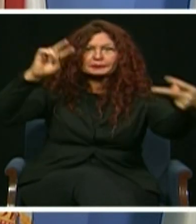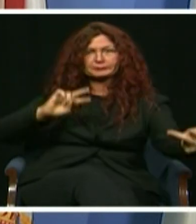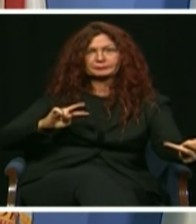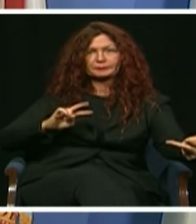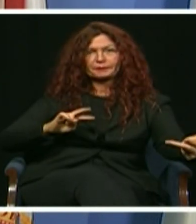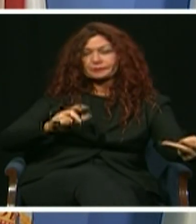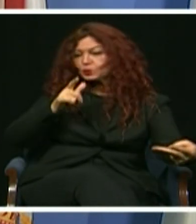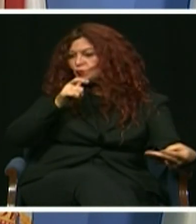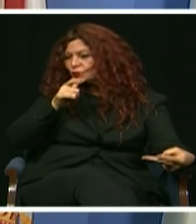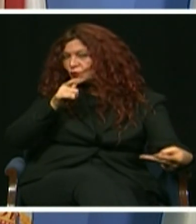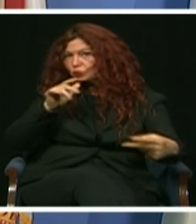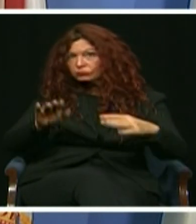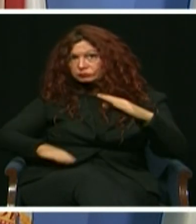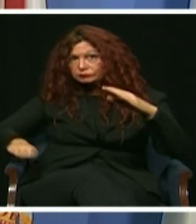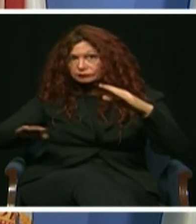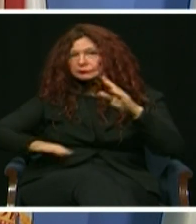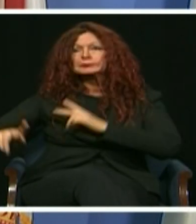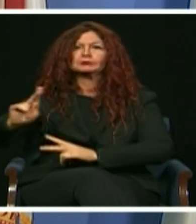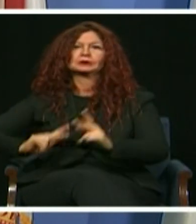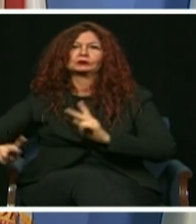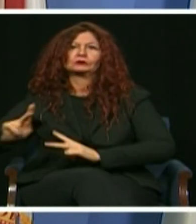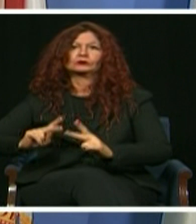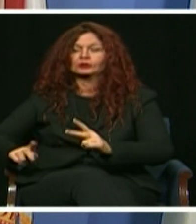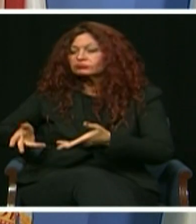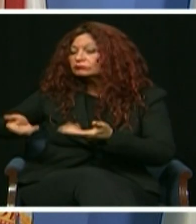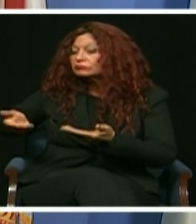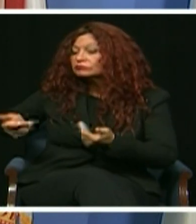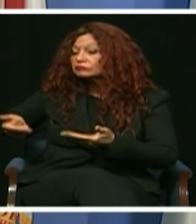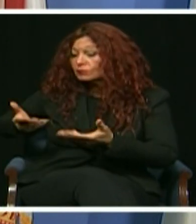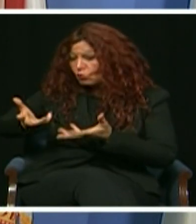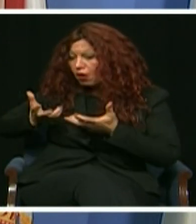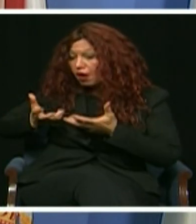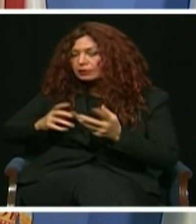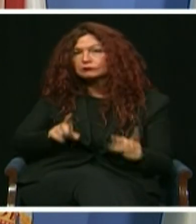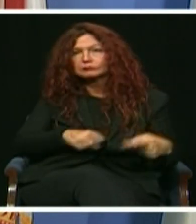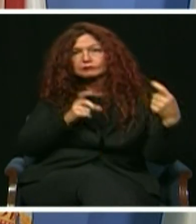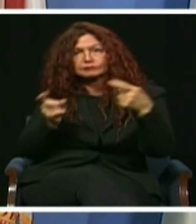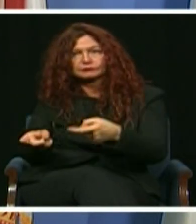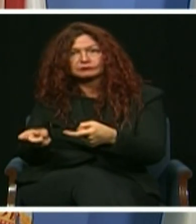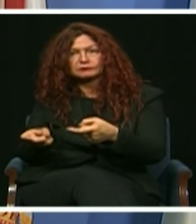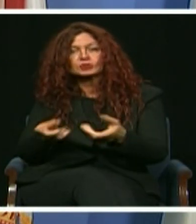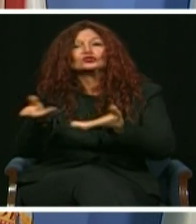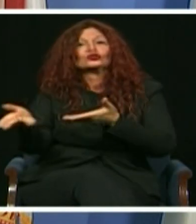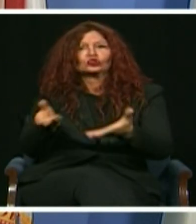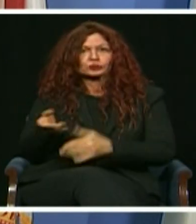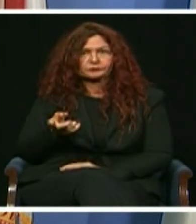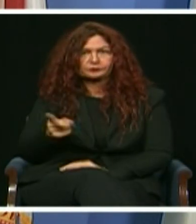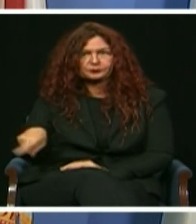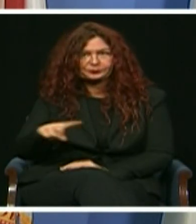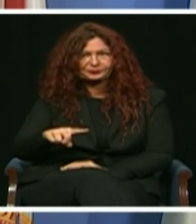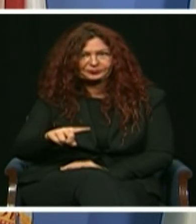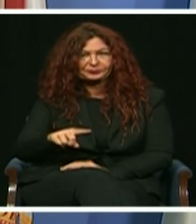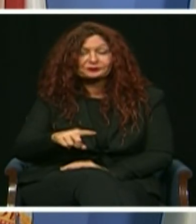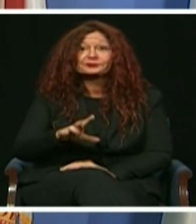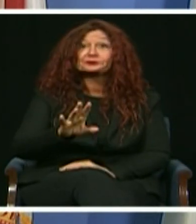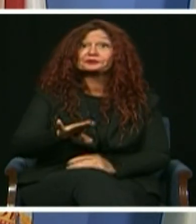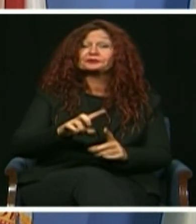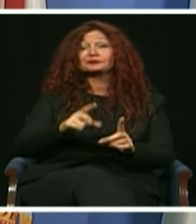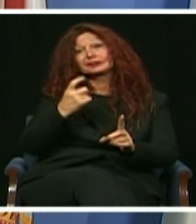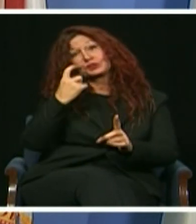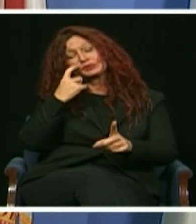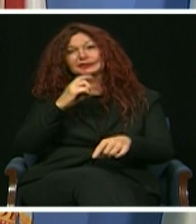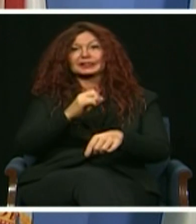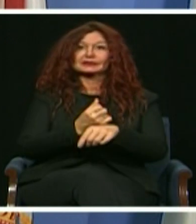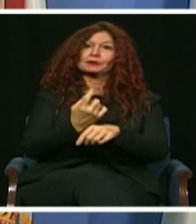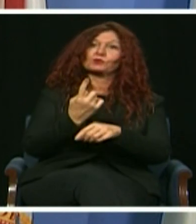priorities, policies, and budget. I also recently hosted my first virtual town hall focused on transit to